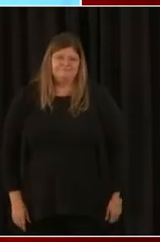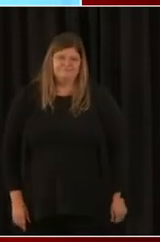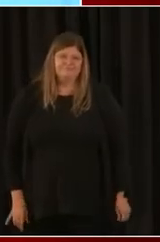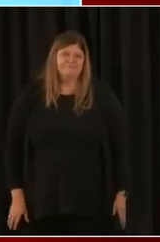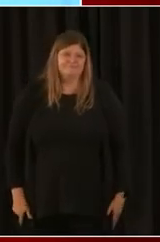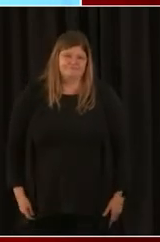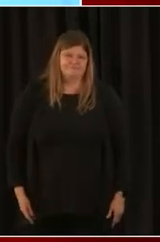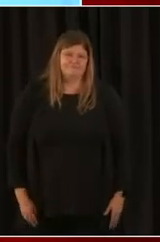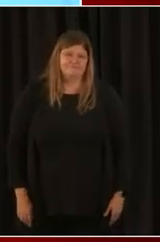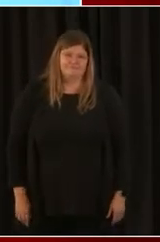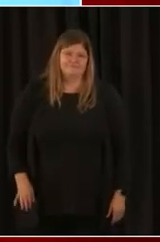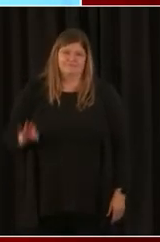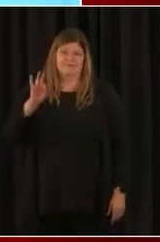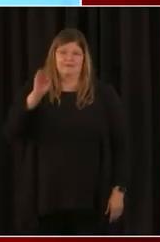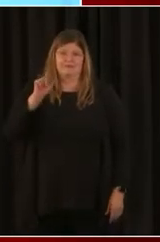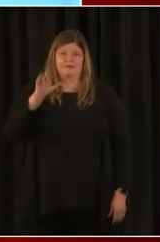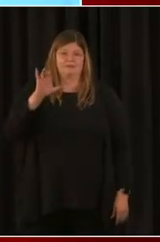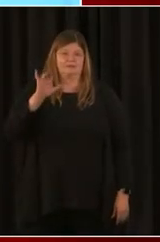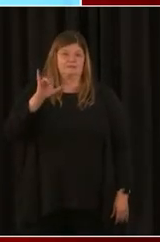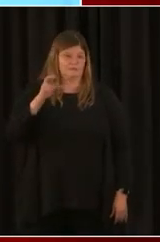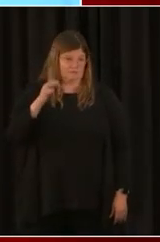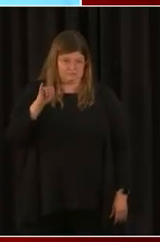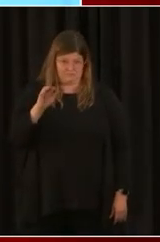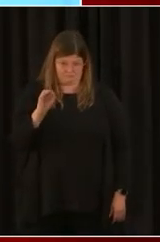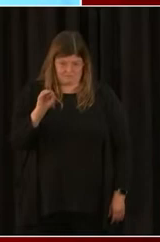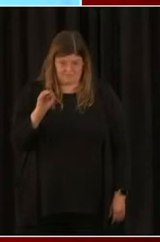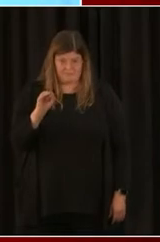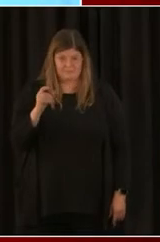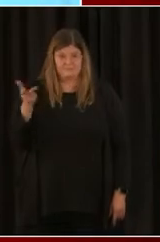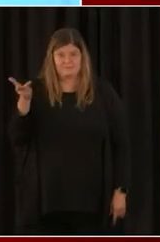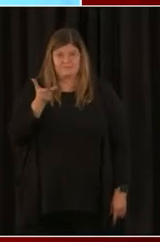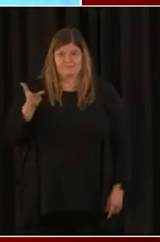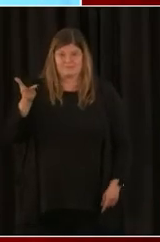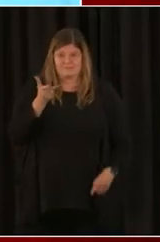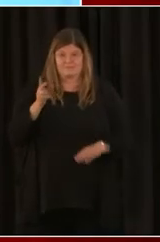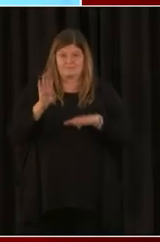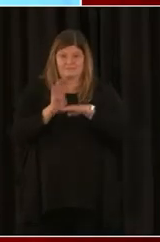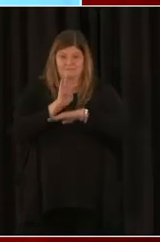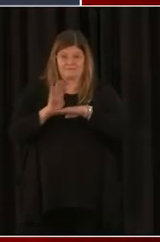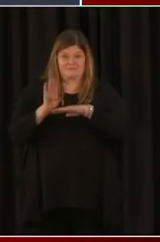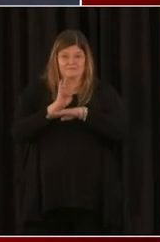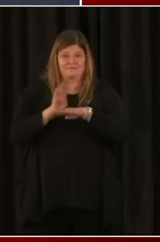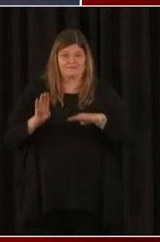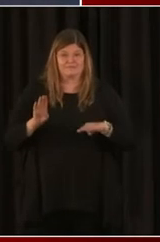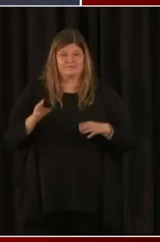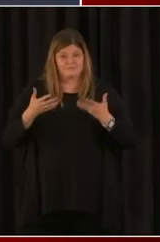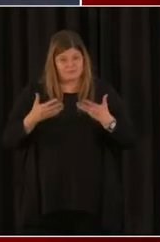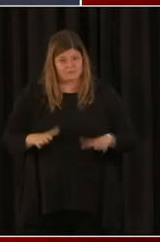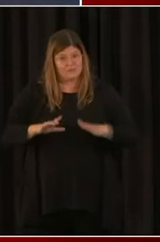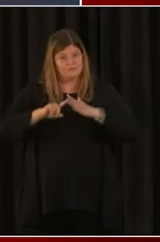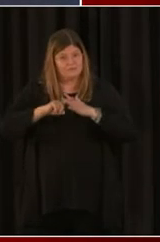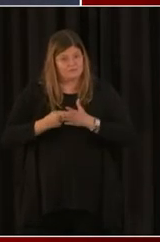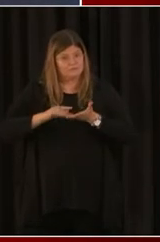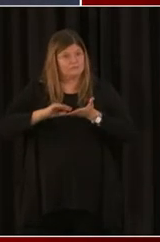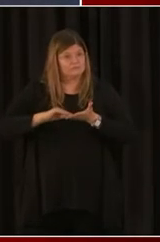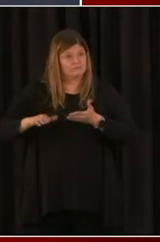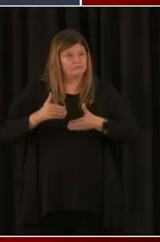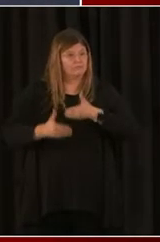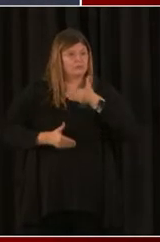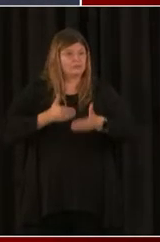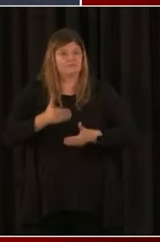And for our businesses that have joined us, have you started the forgiveness process? And have you